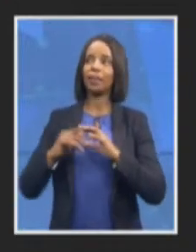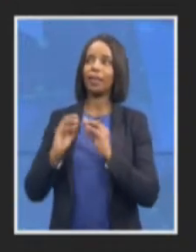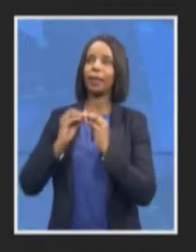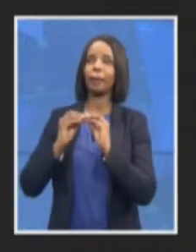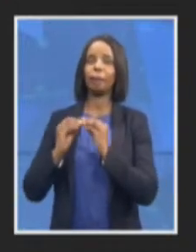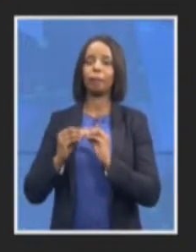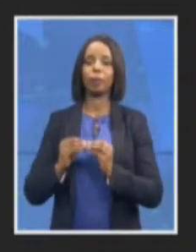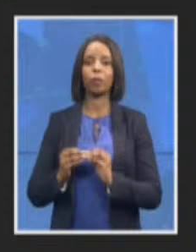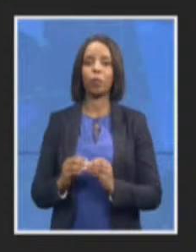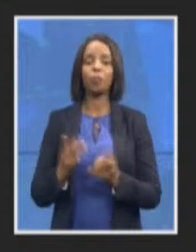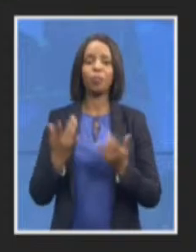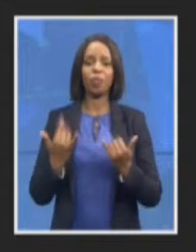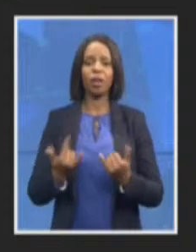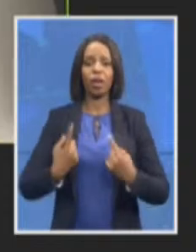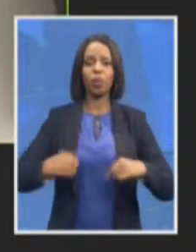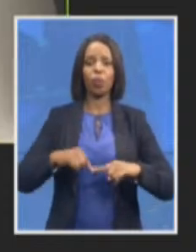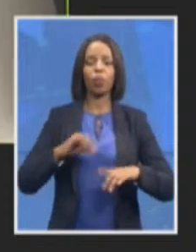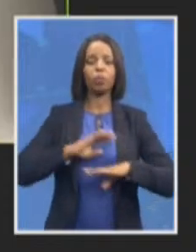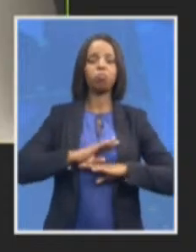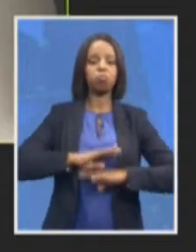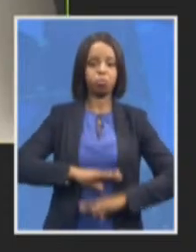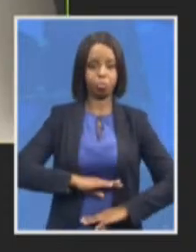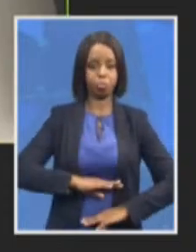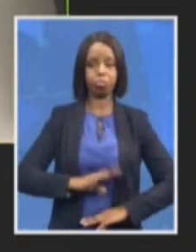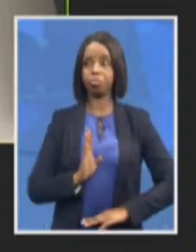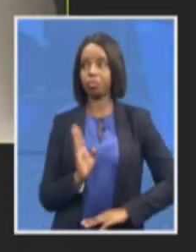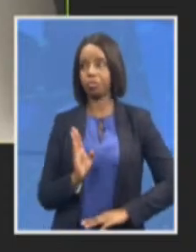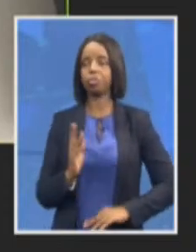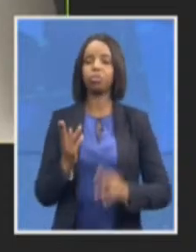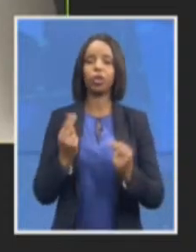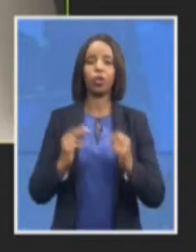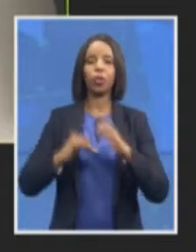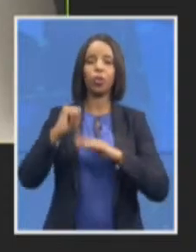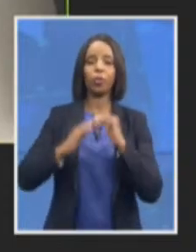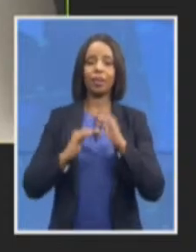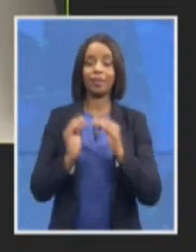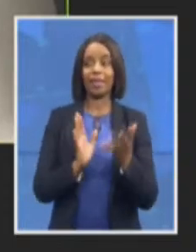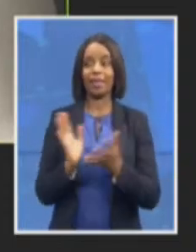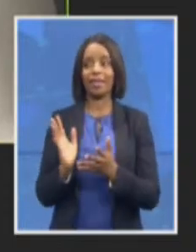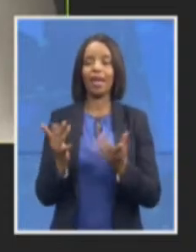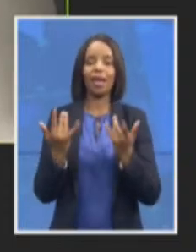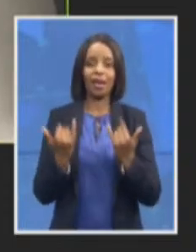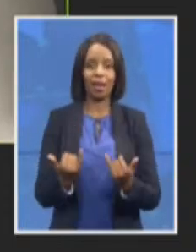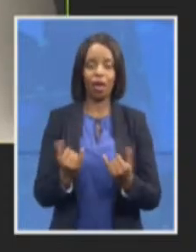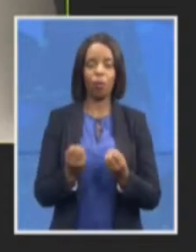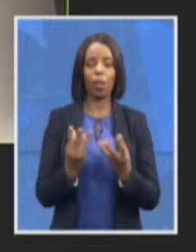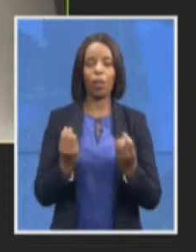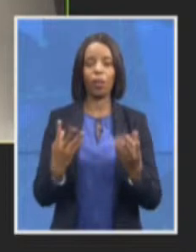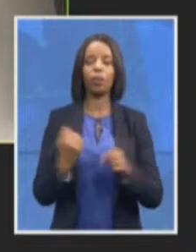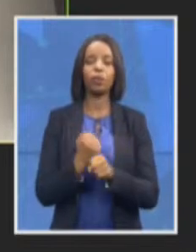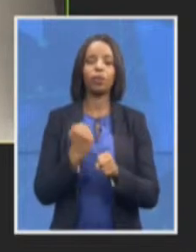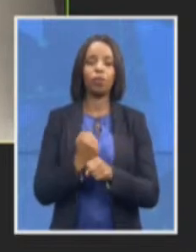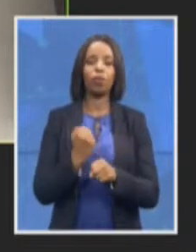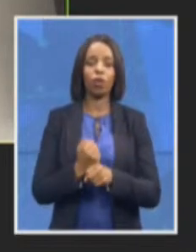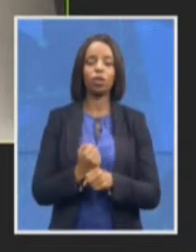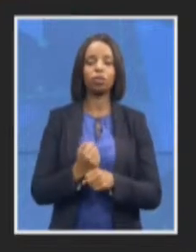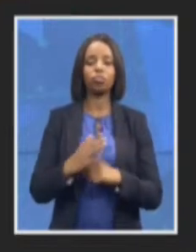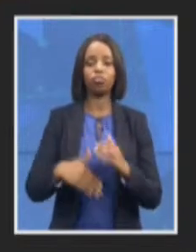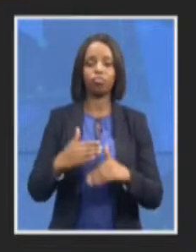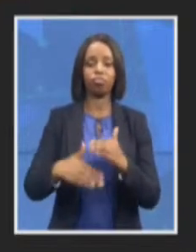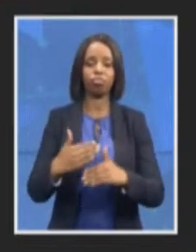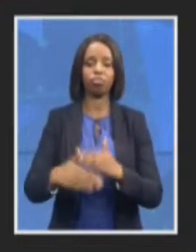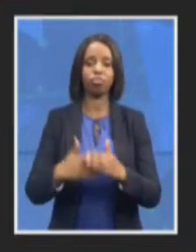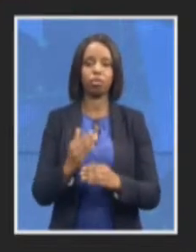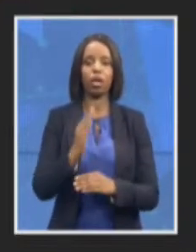available now and there's a lot of work going into making it fit for purpose for the long-term future of the ID